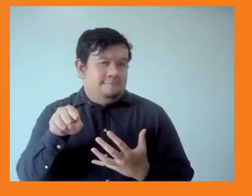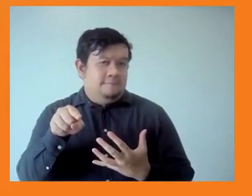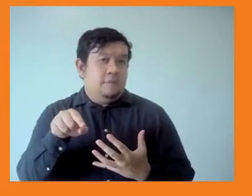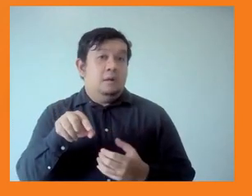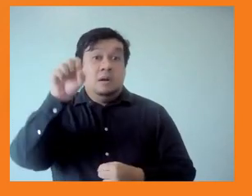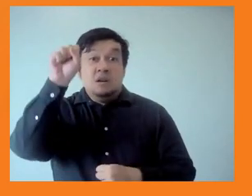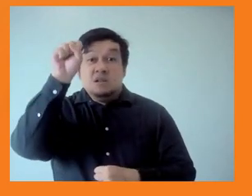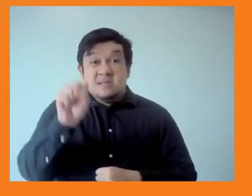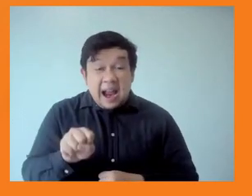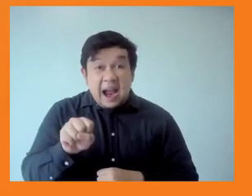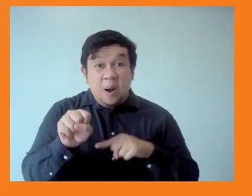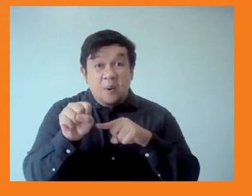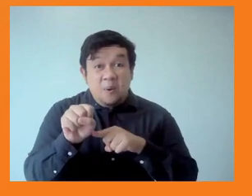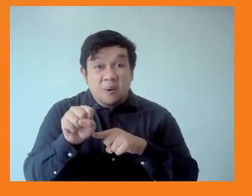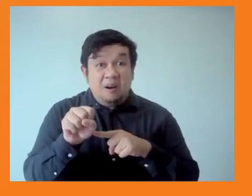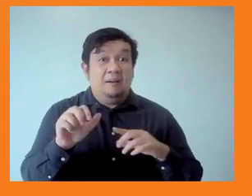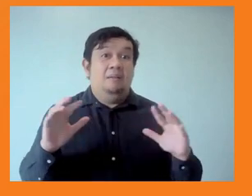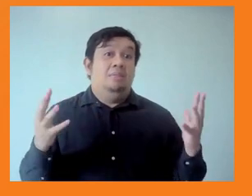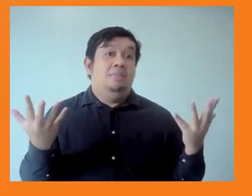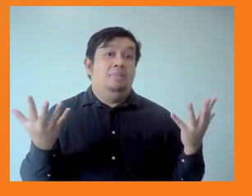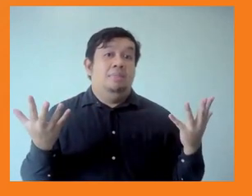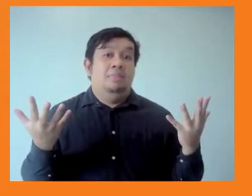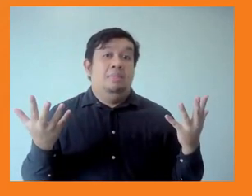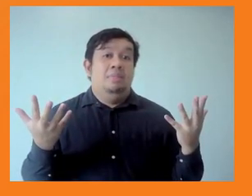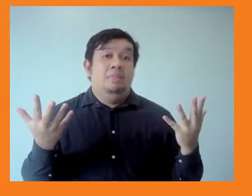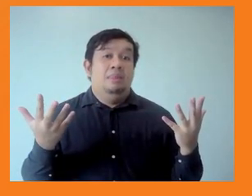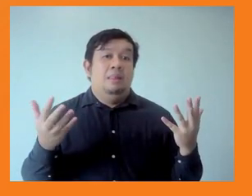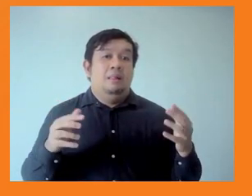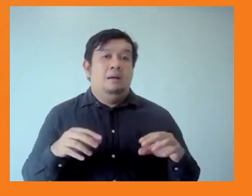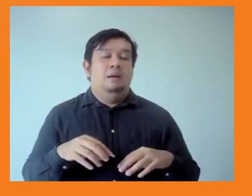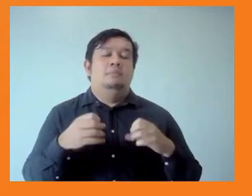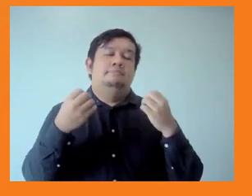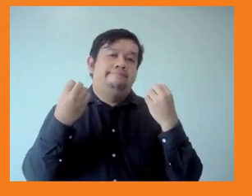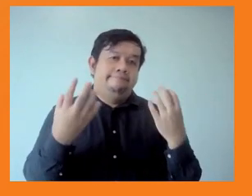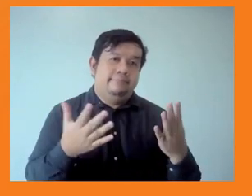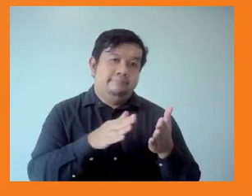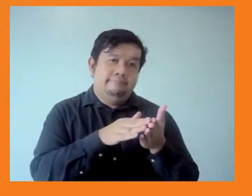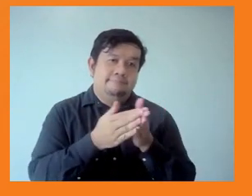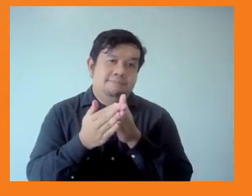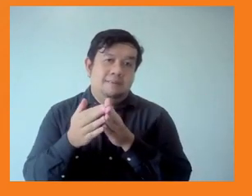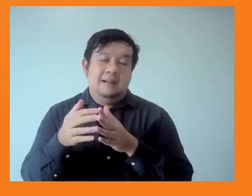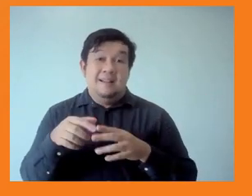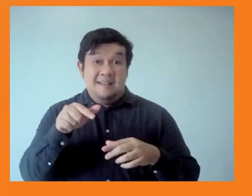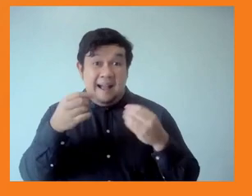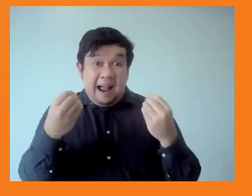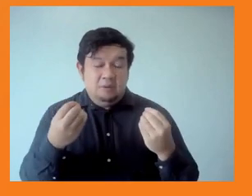this massive debt that it's accumulated, that the speaker before has also talked about.